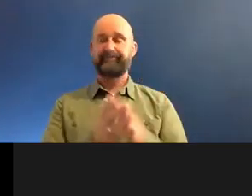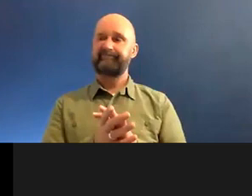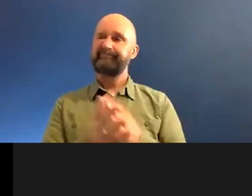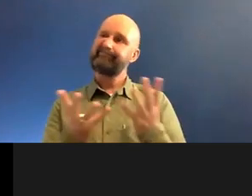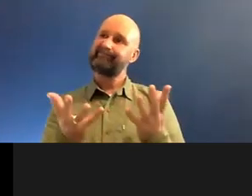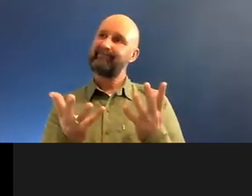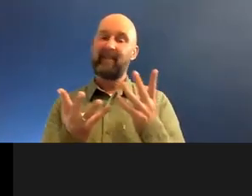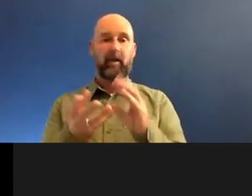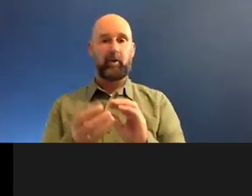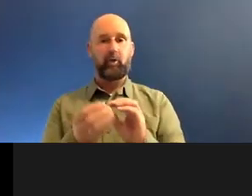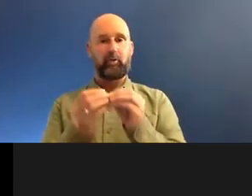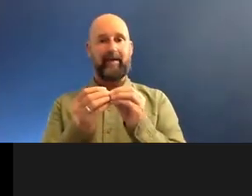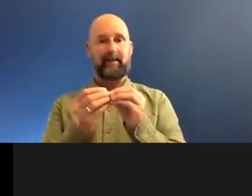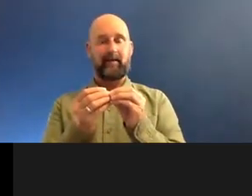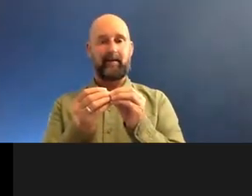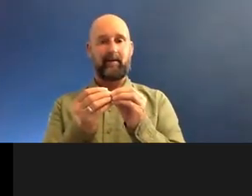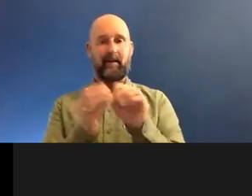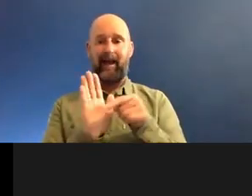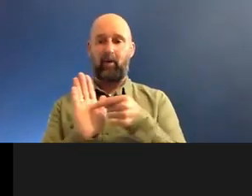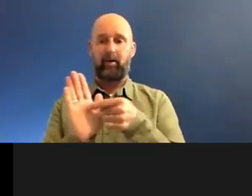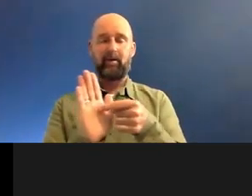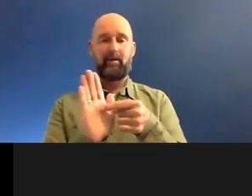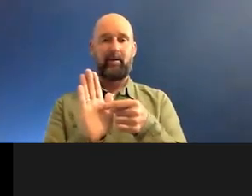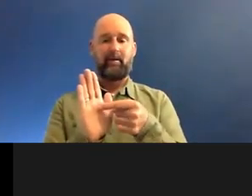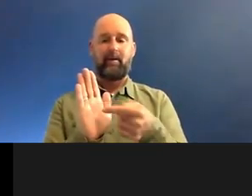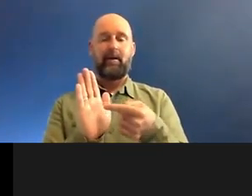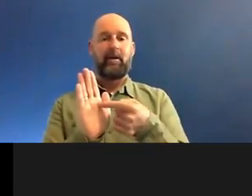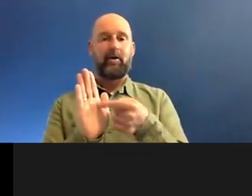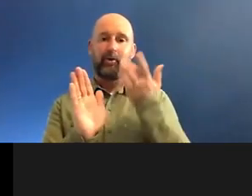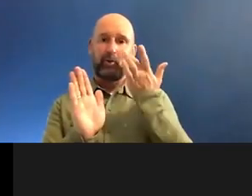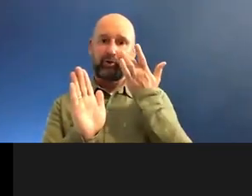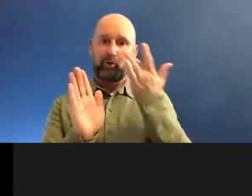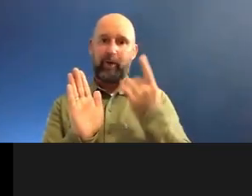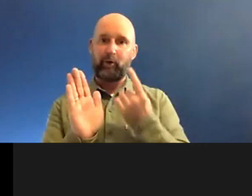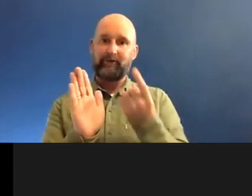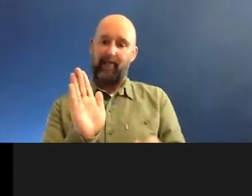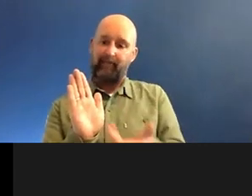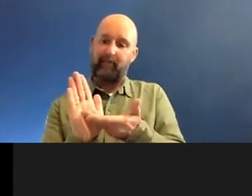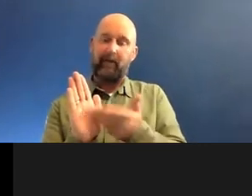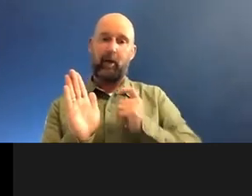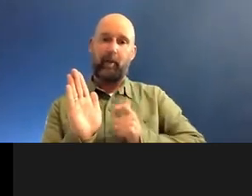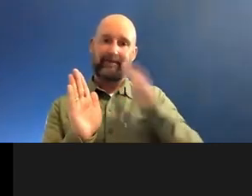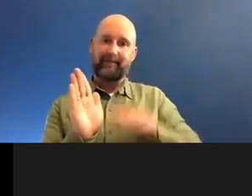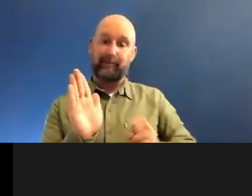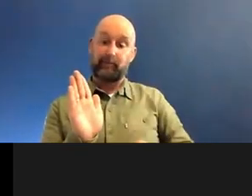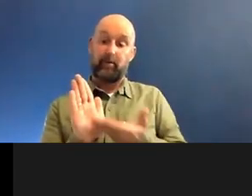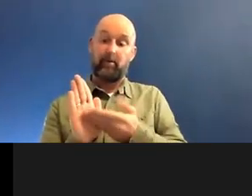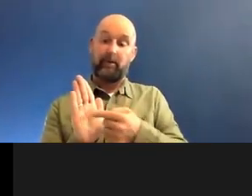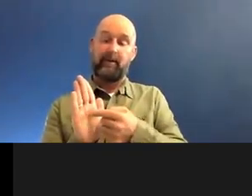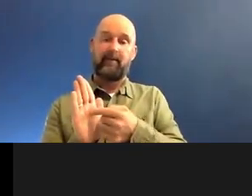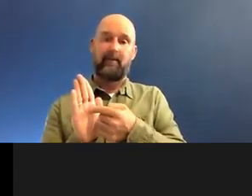day, when you create a network, you're also expressing a slight element of your, it's just yourself and your personal experiences as well.